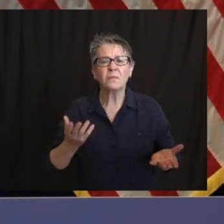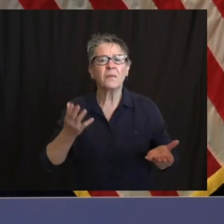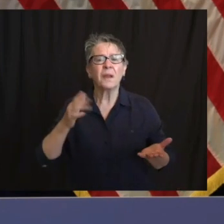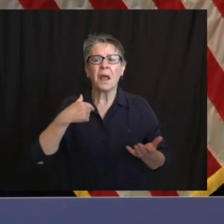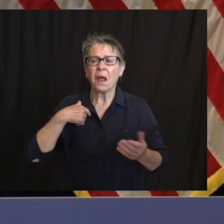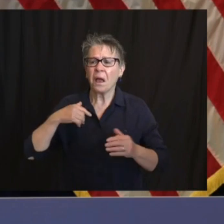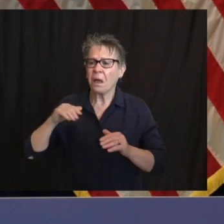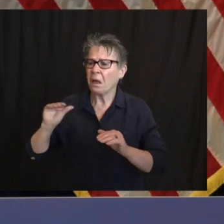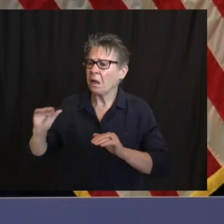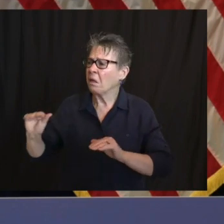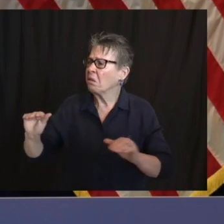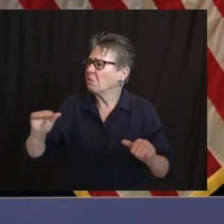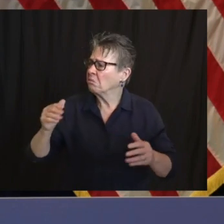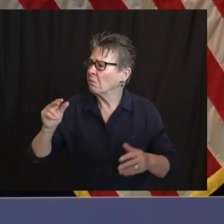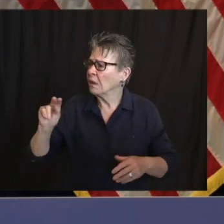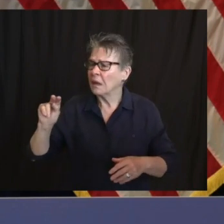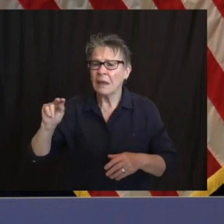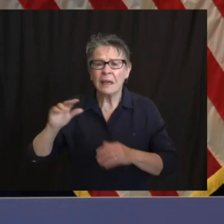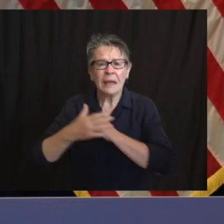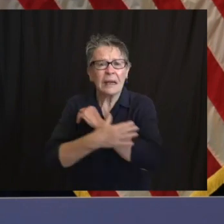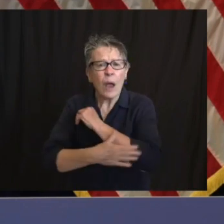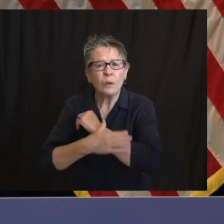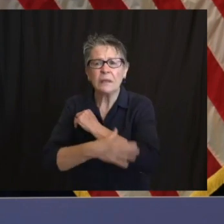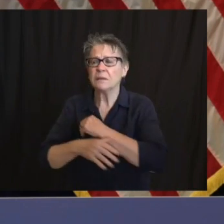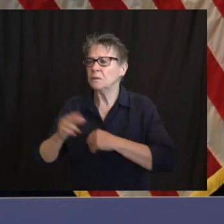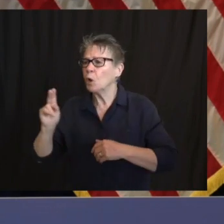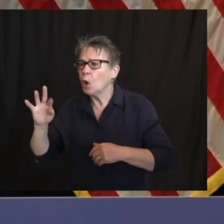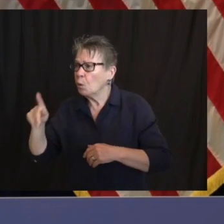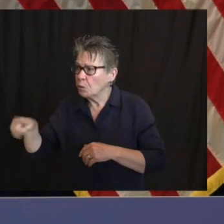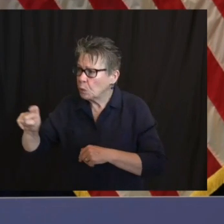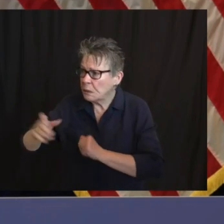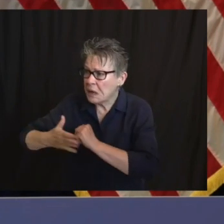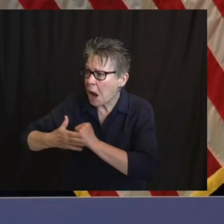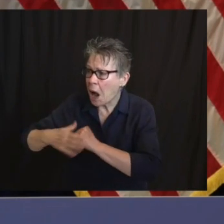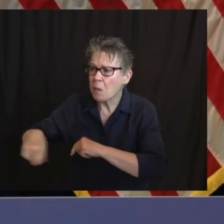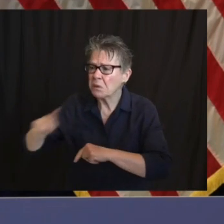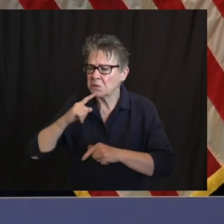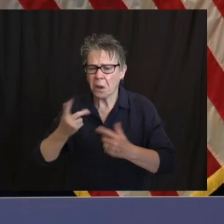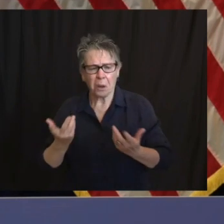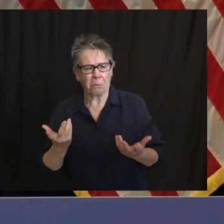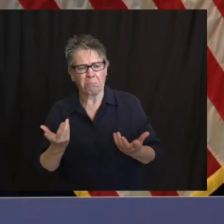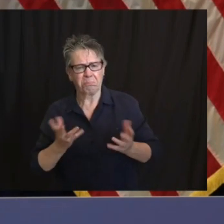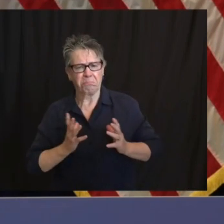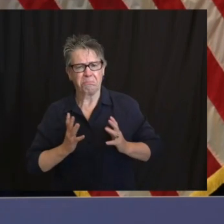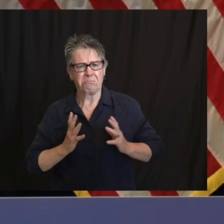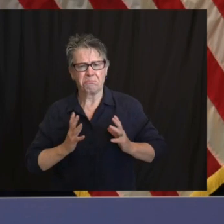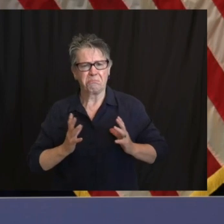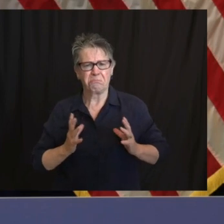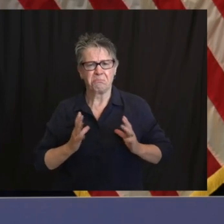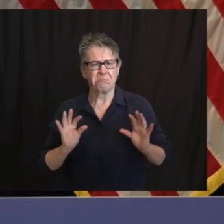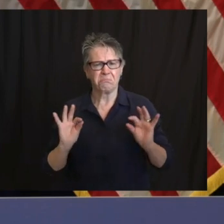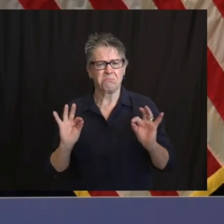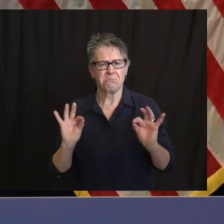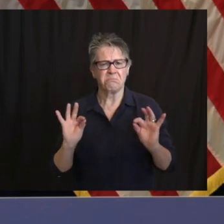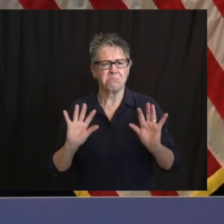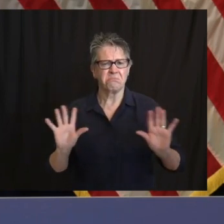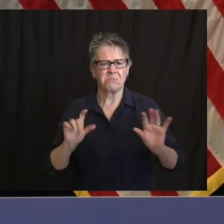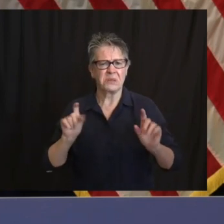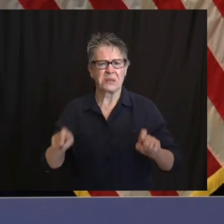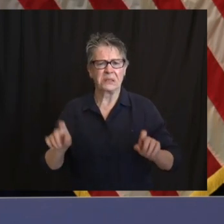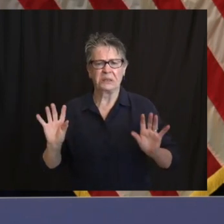think, don't want to put words in your mouth, but I think we think, I'll say, I can think, I think that we've got the capacities that we need right now